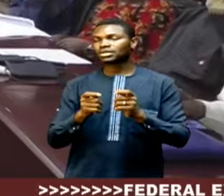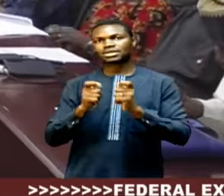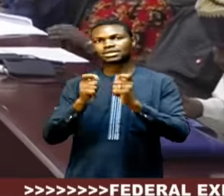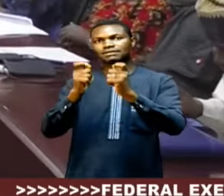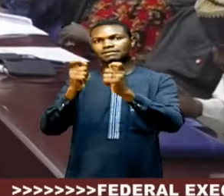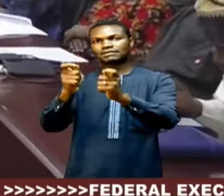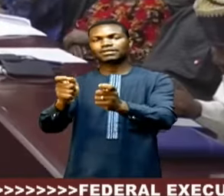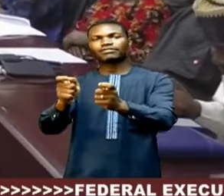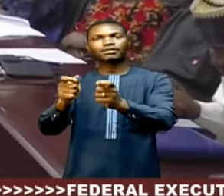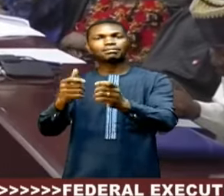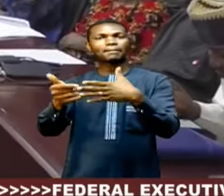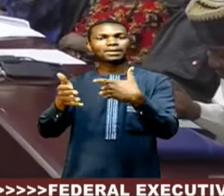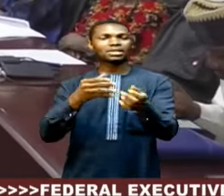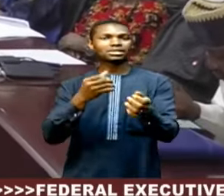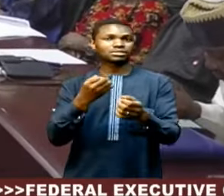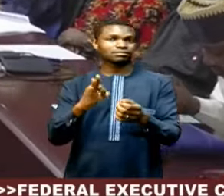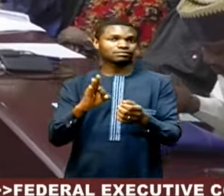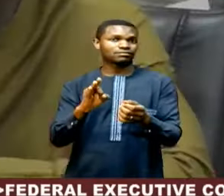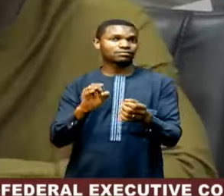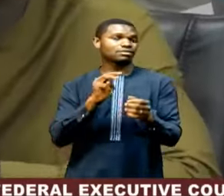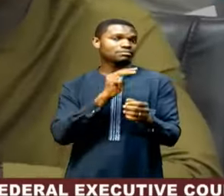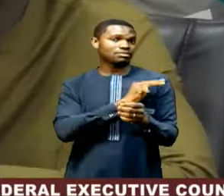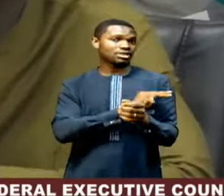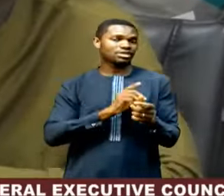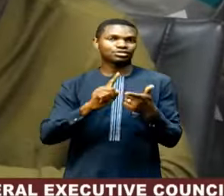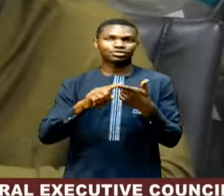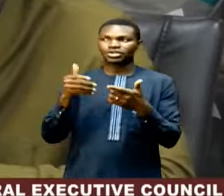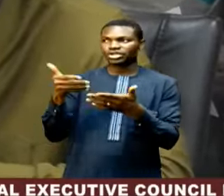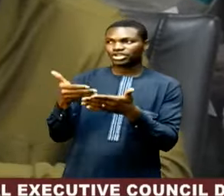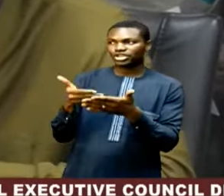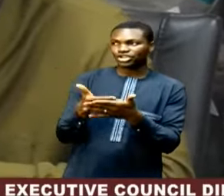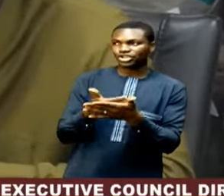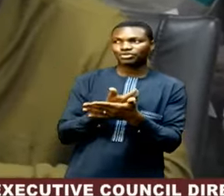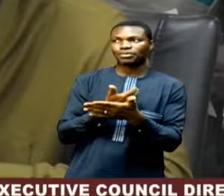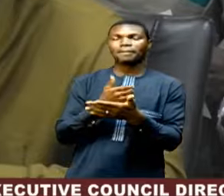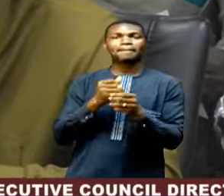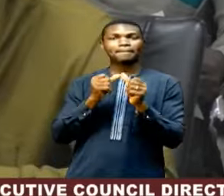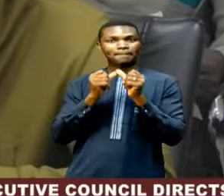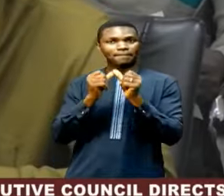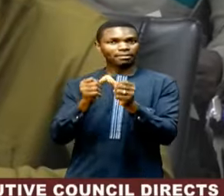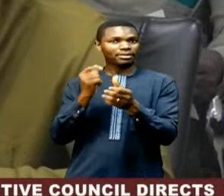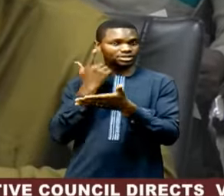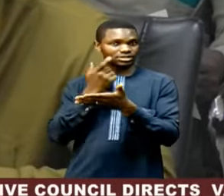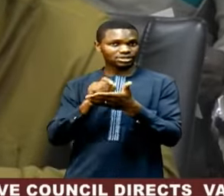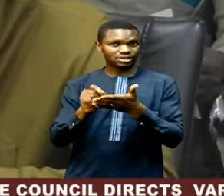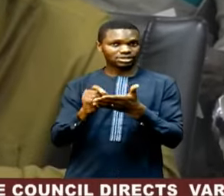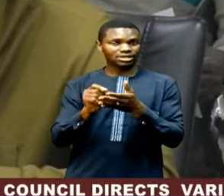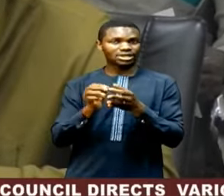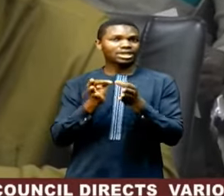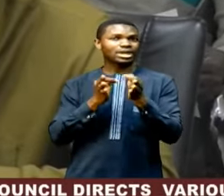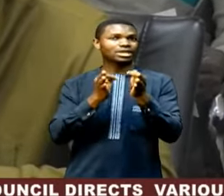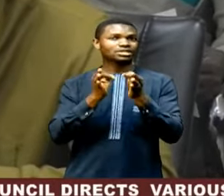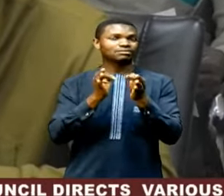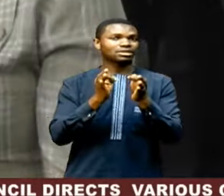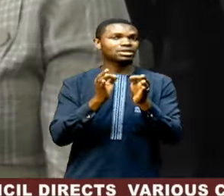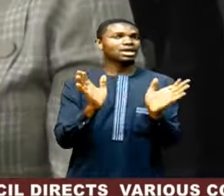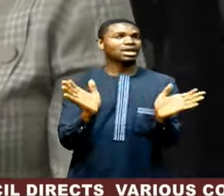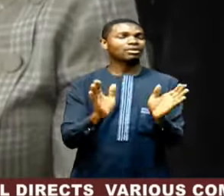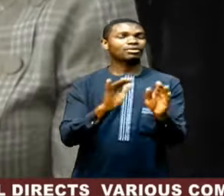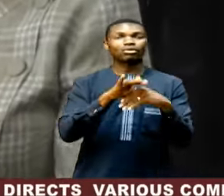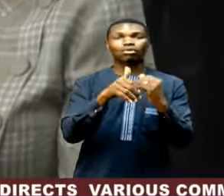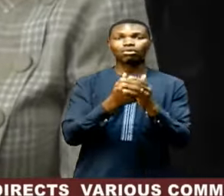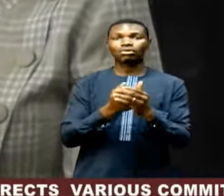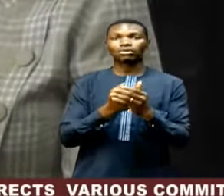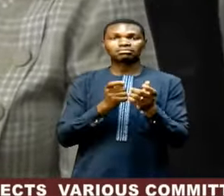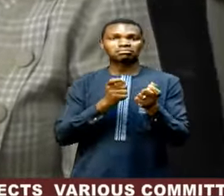to the incoming Permanent Secretary Aliyushin Khafi urged management and staff to continue being dedicated